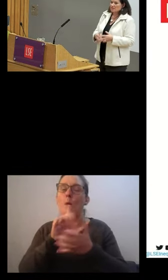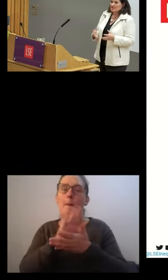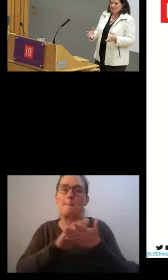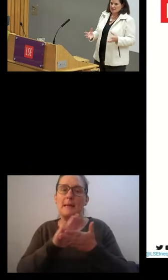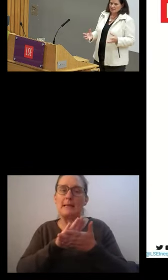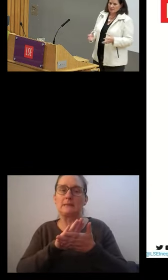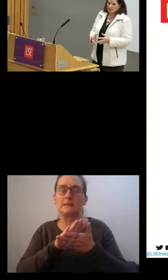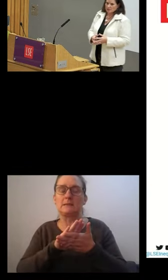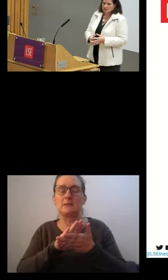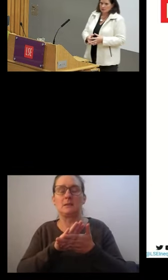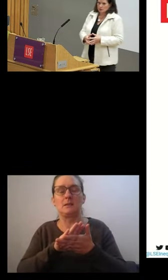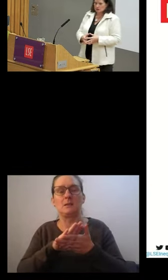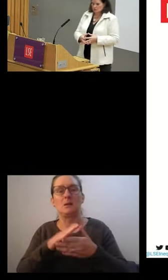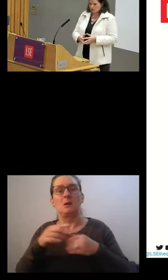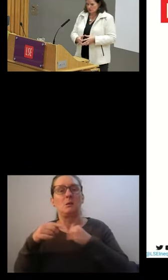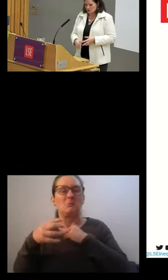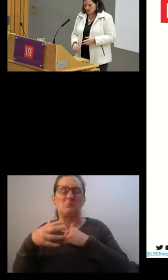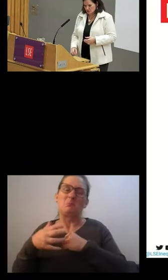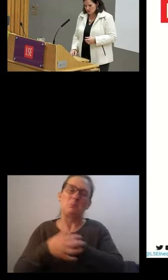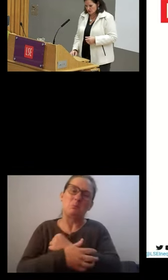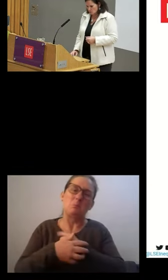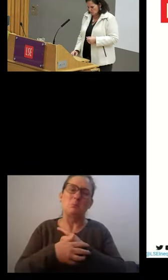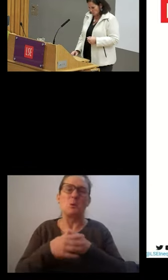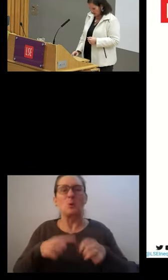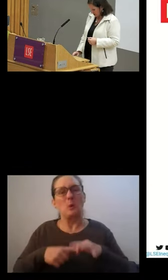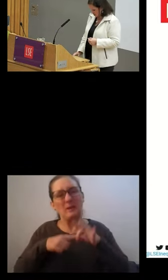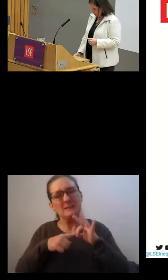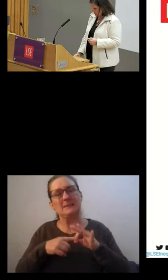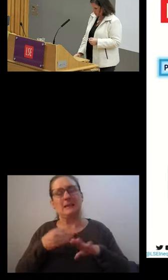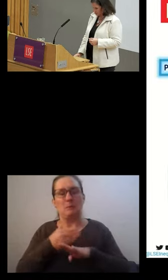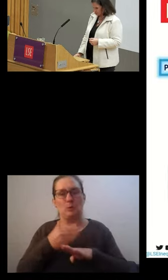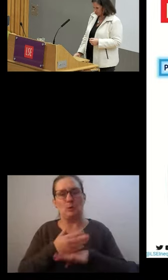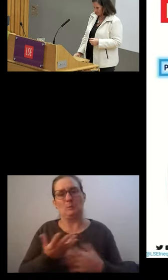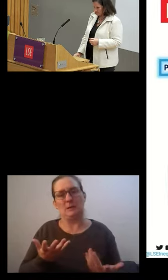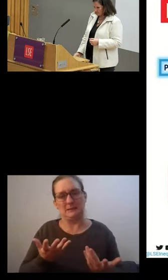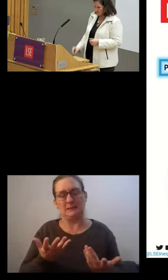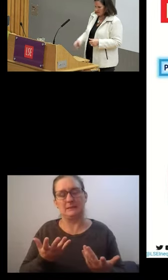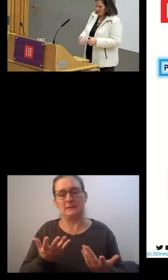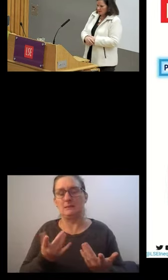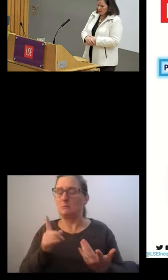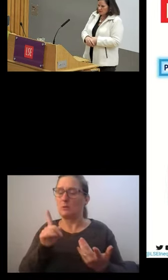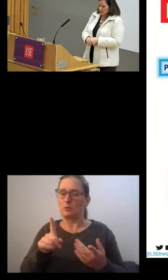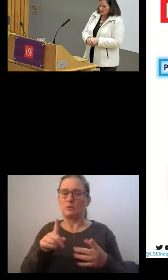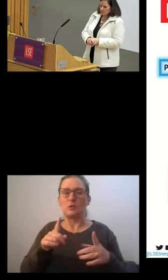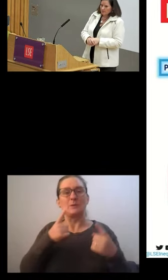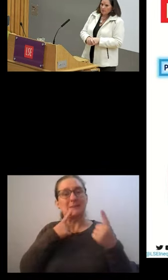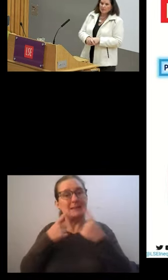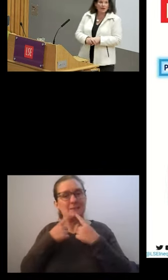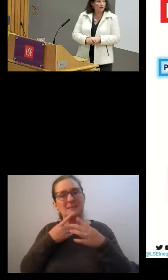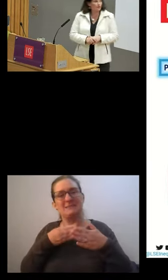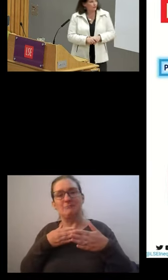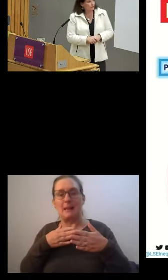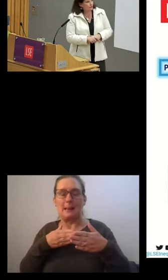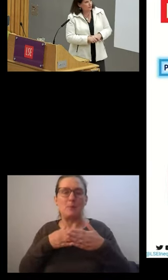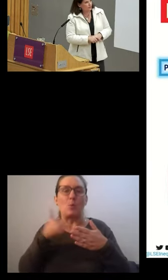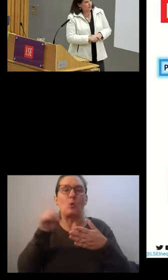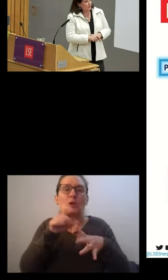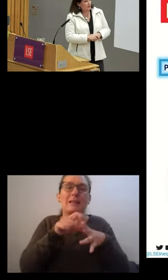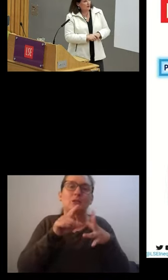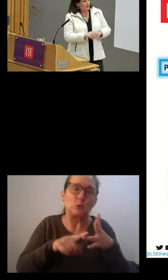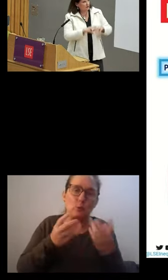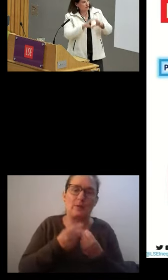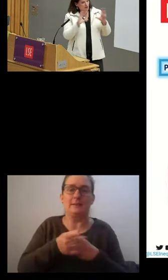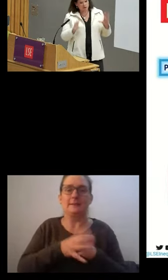But data availability, of course, also restricts what we can do. So the overall